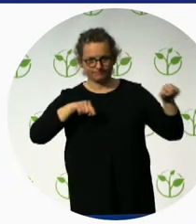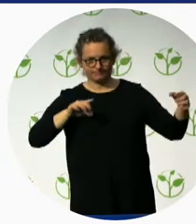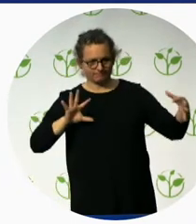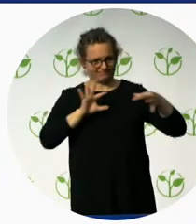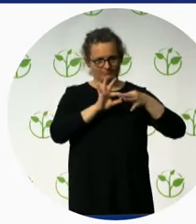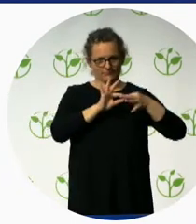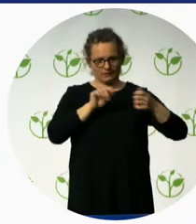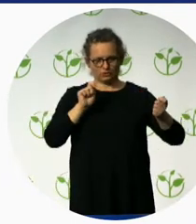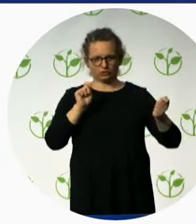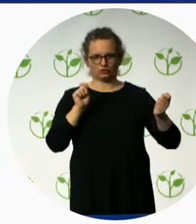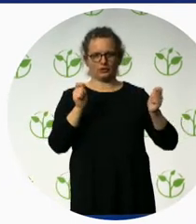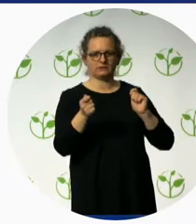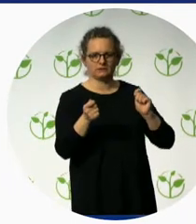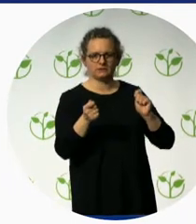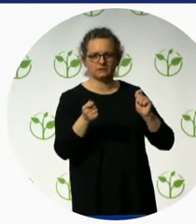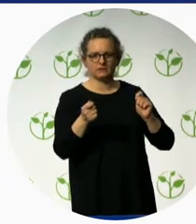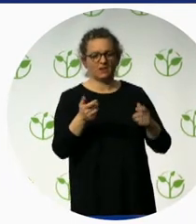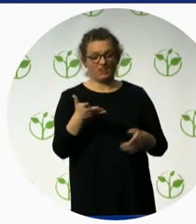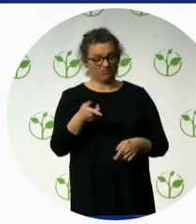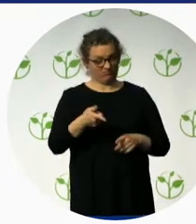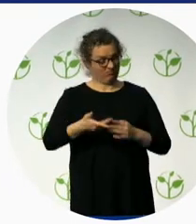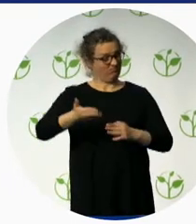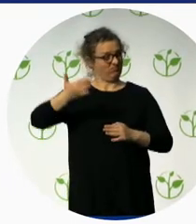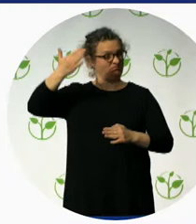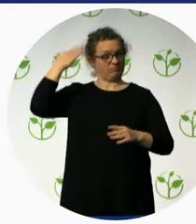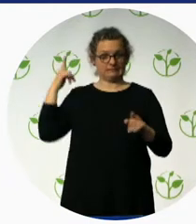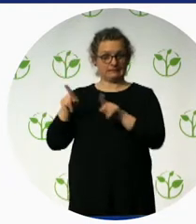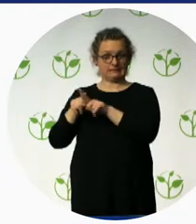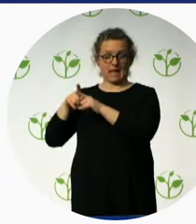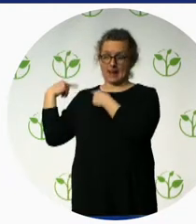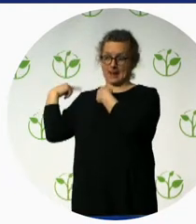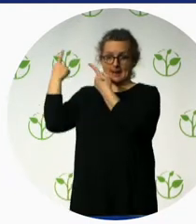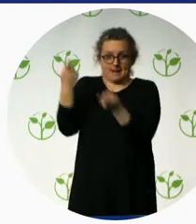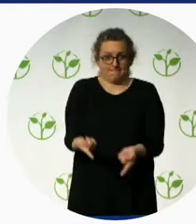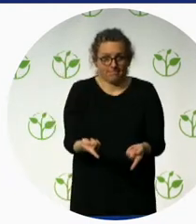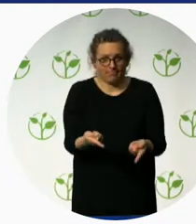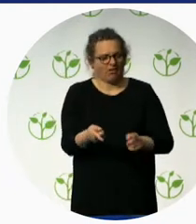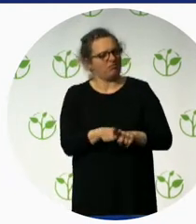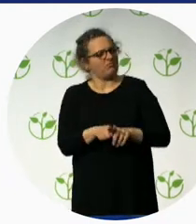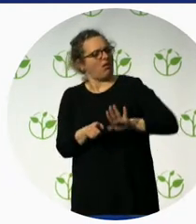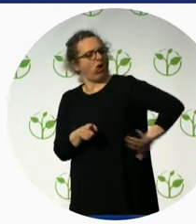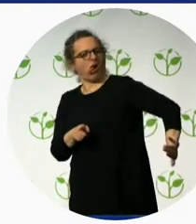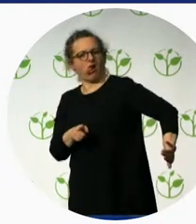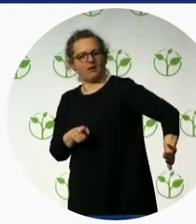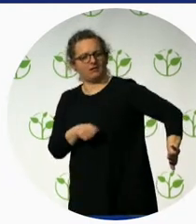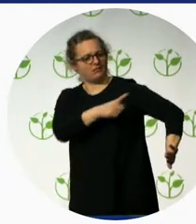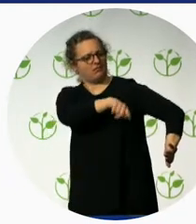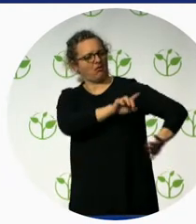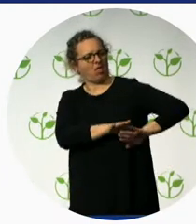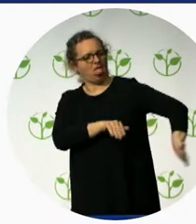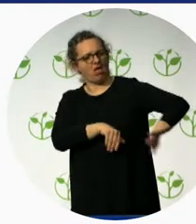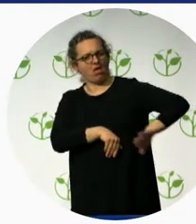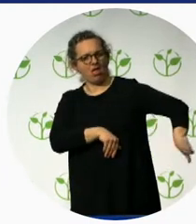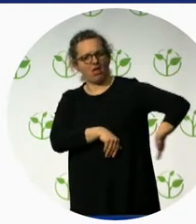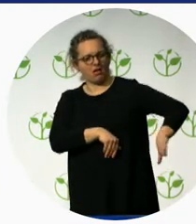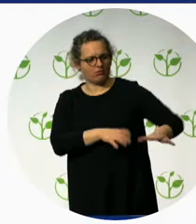disability and with diversity, which is the exclusion. So what we usually do, we try